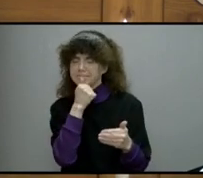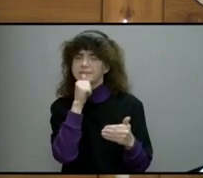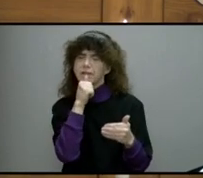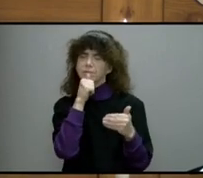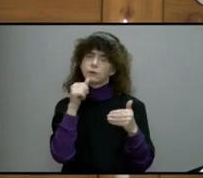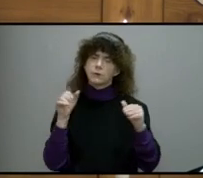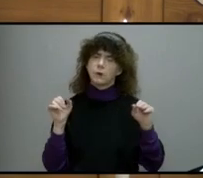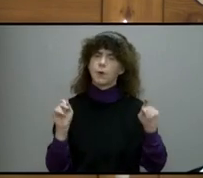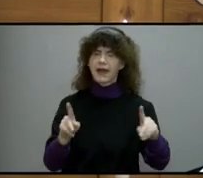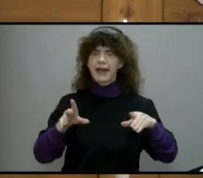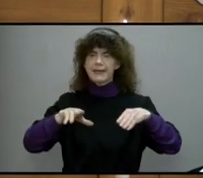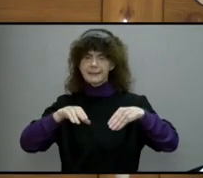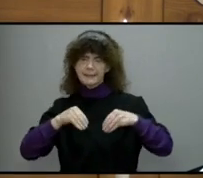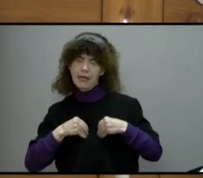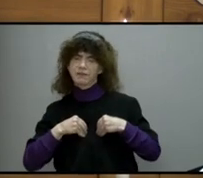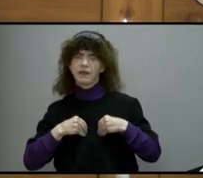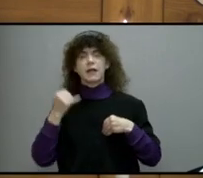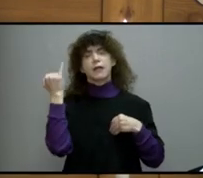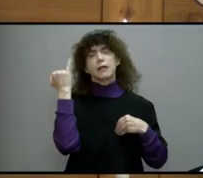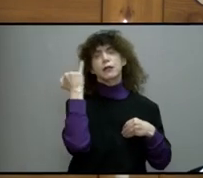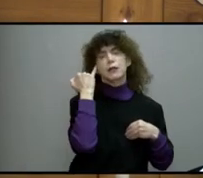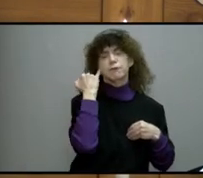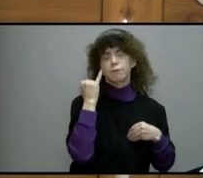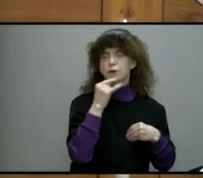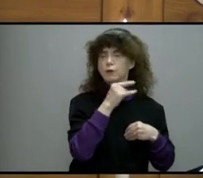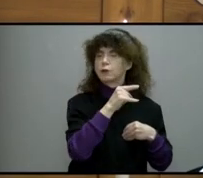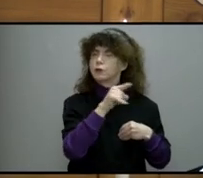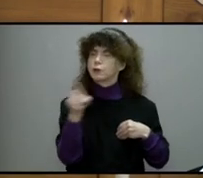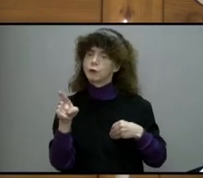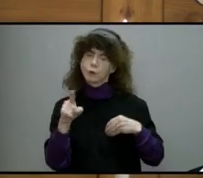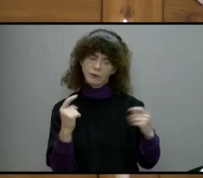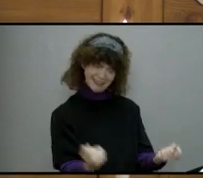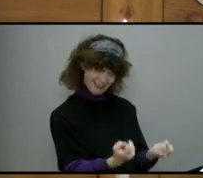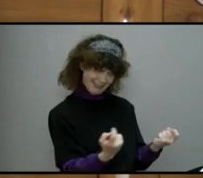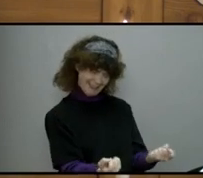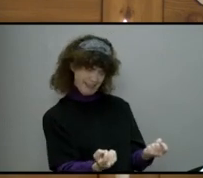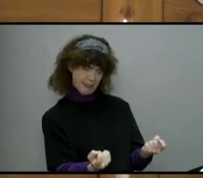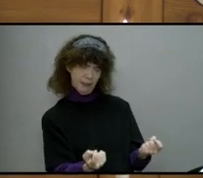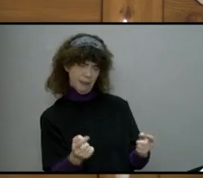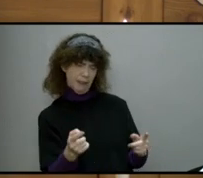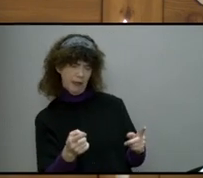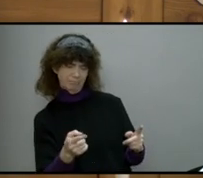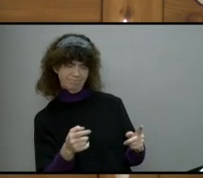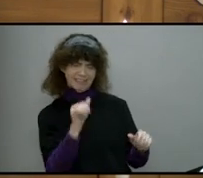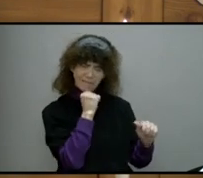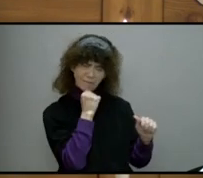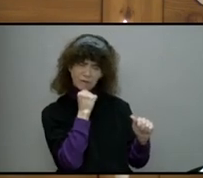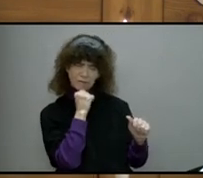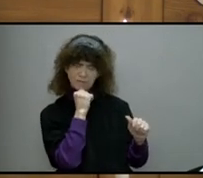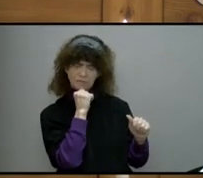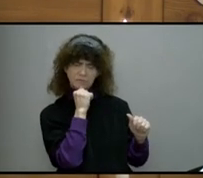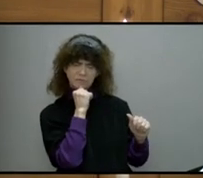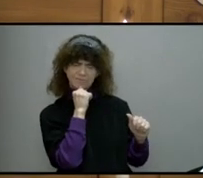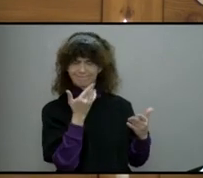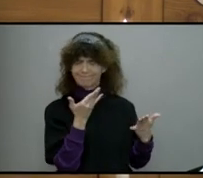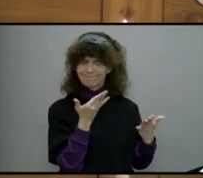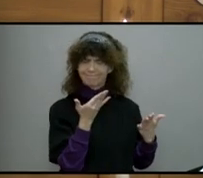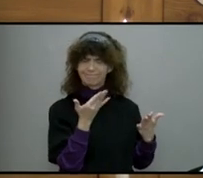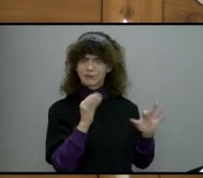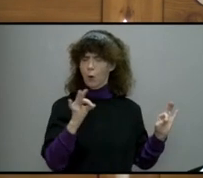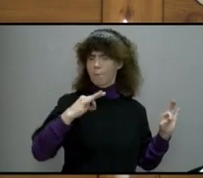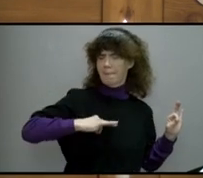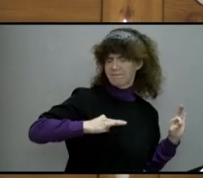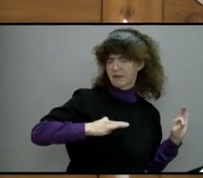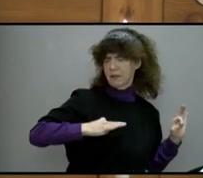For what credit is it if when you sin and are beaten for it, you endure? But if when